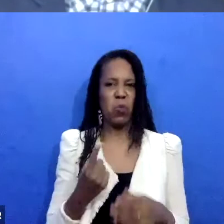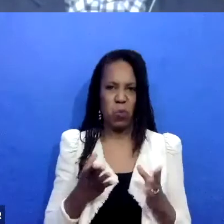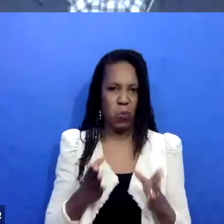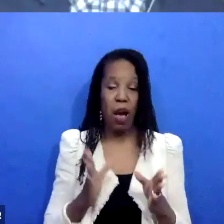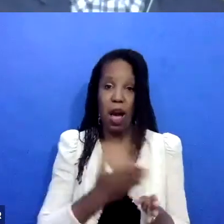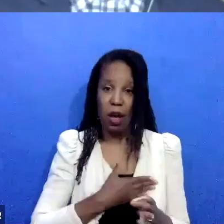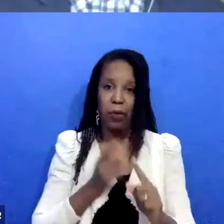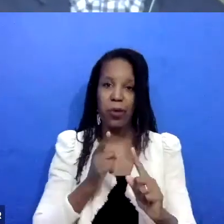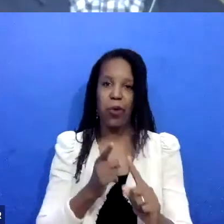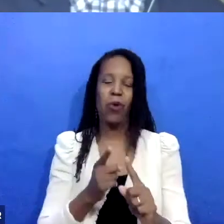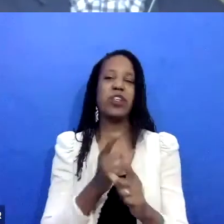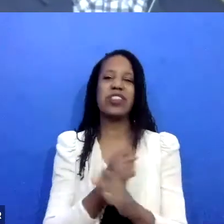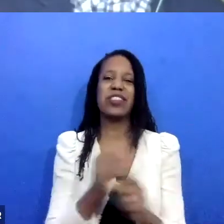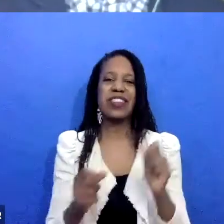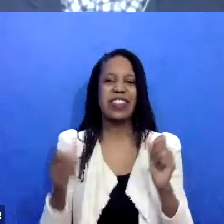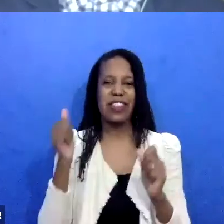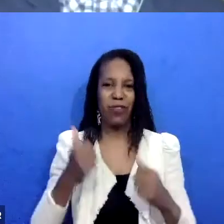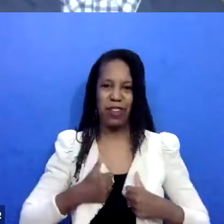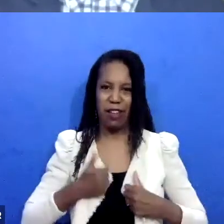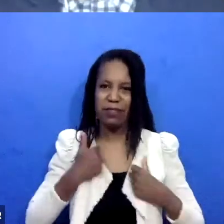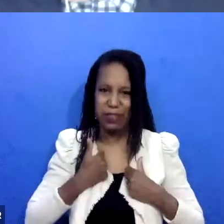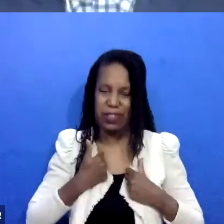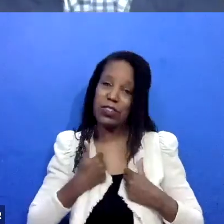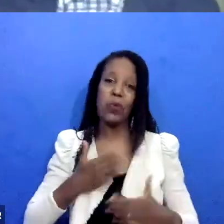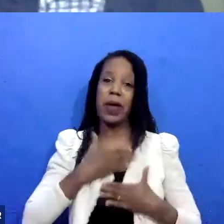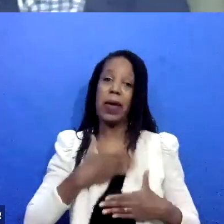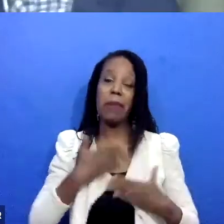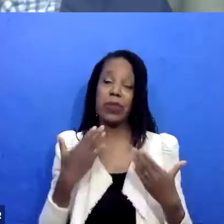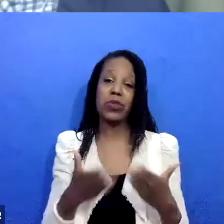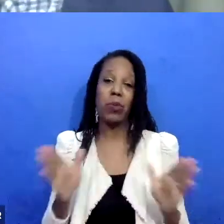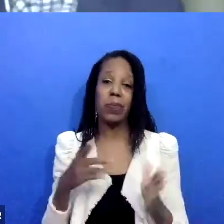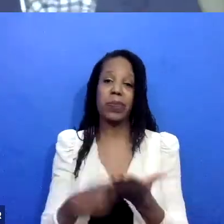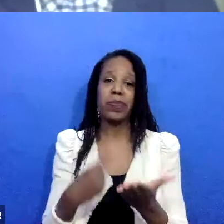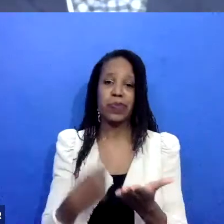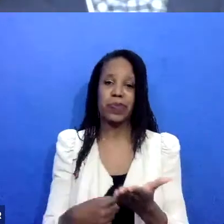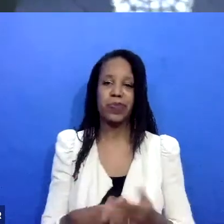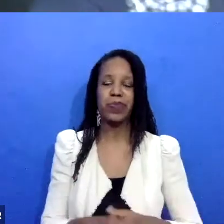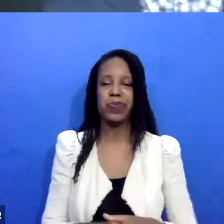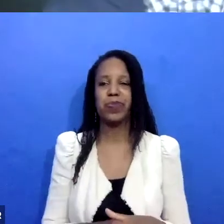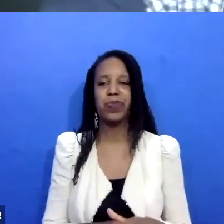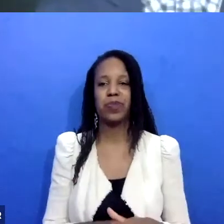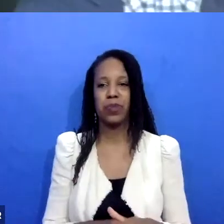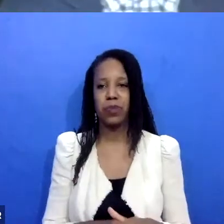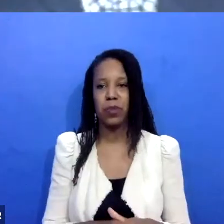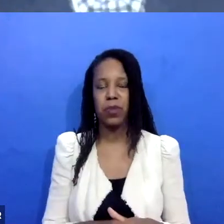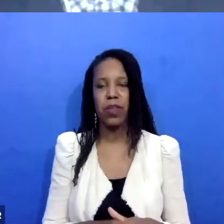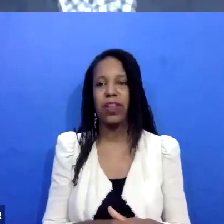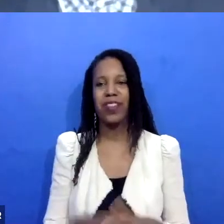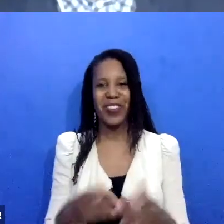that conversation. Great. Thank you. I'm going to turn to a couple of questions that came in.